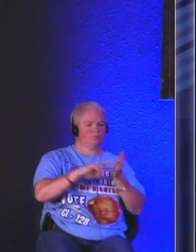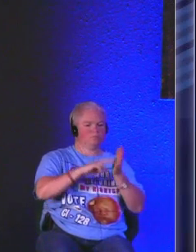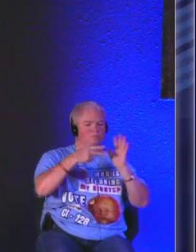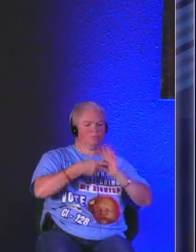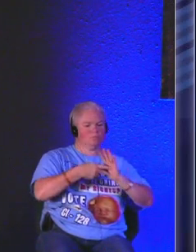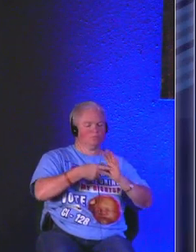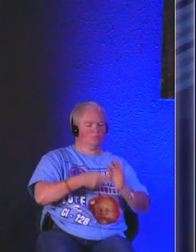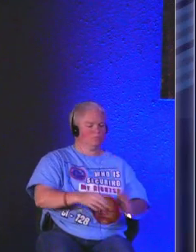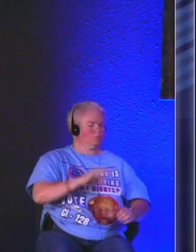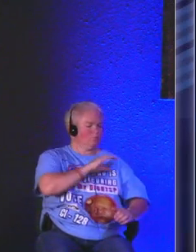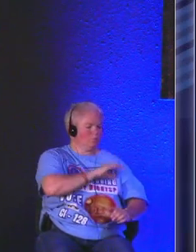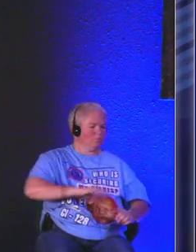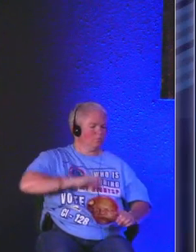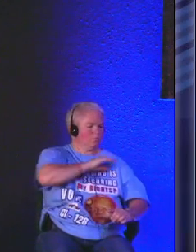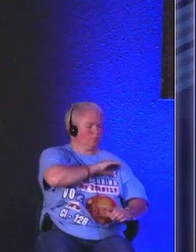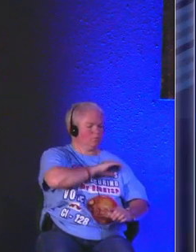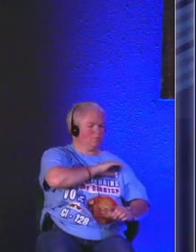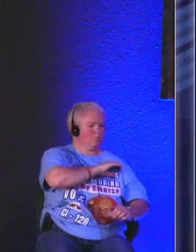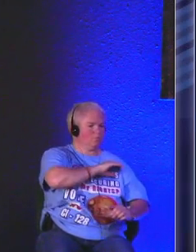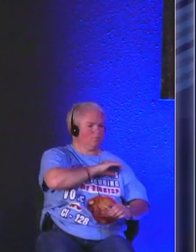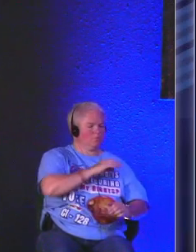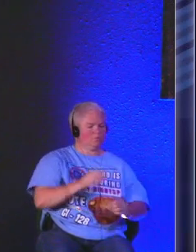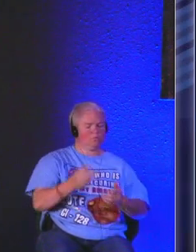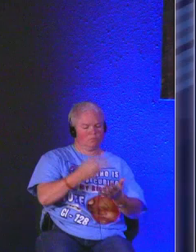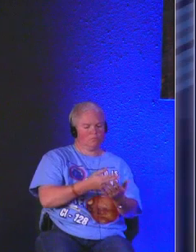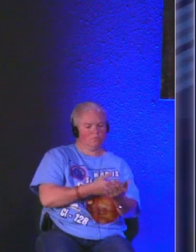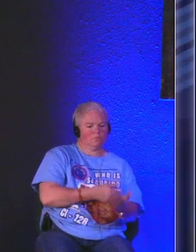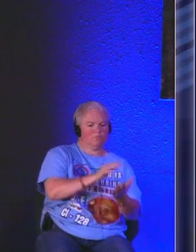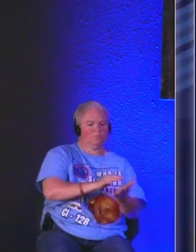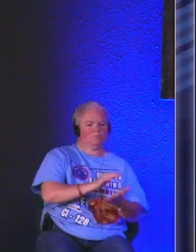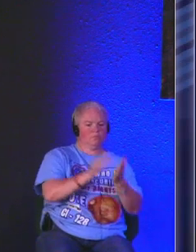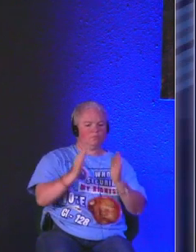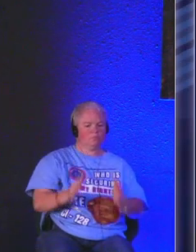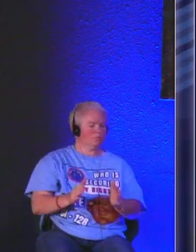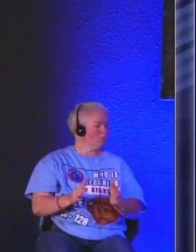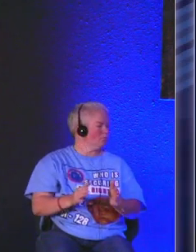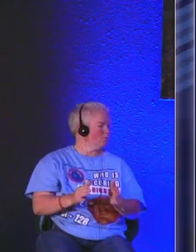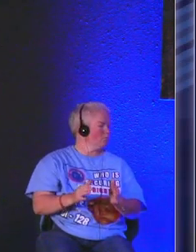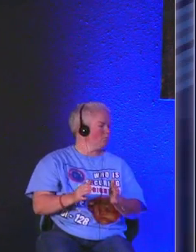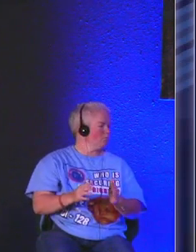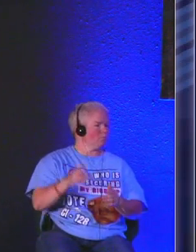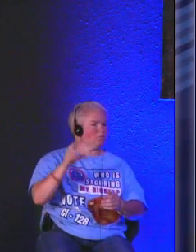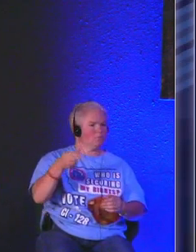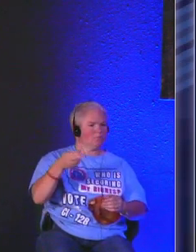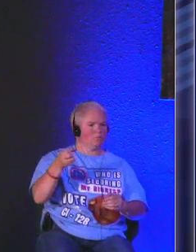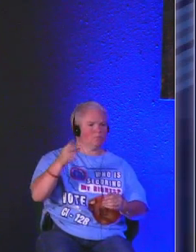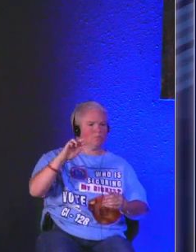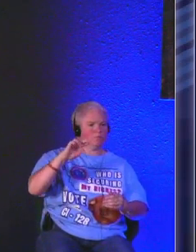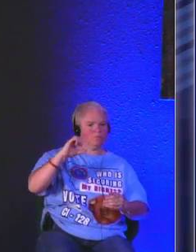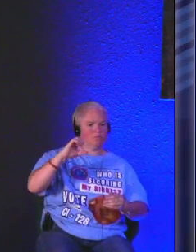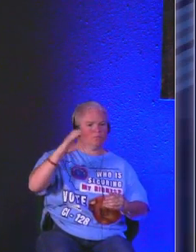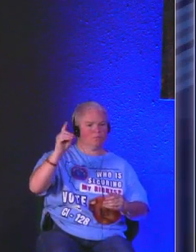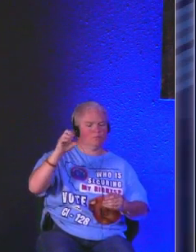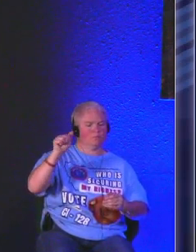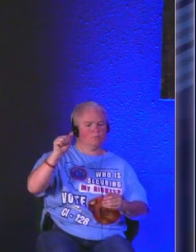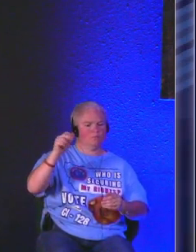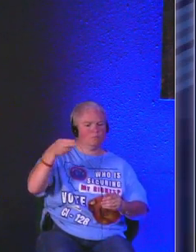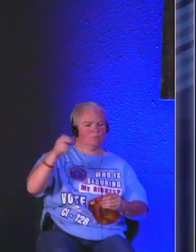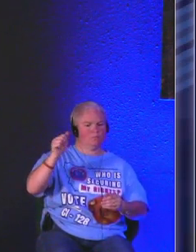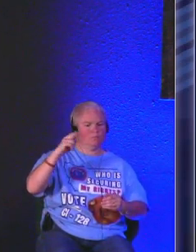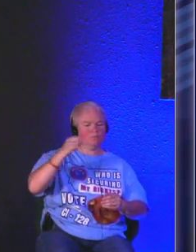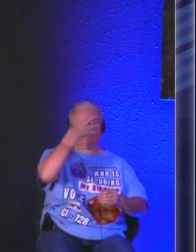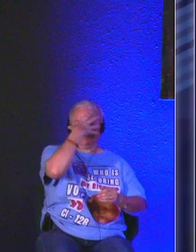characteristic of the good shepherd in contrast to merely a hired hand who runs away when